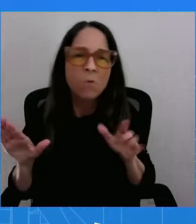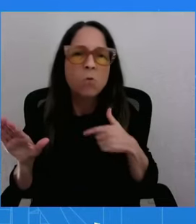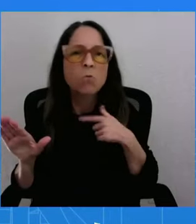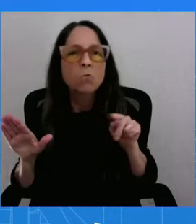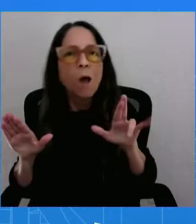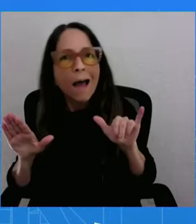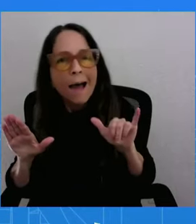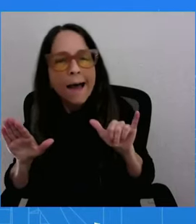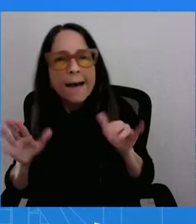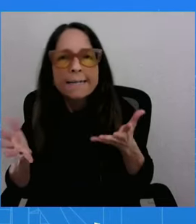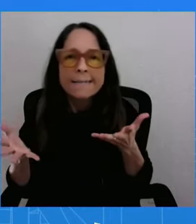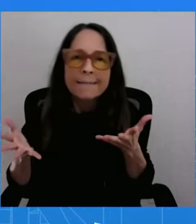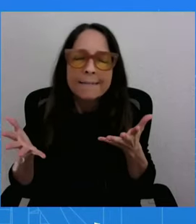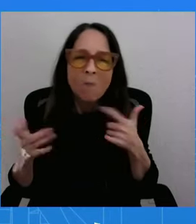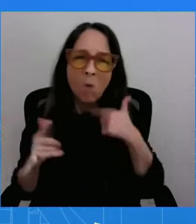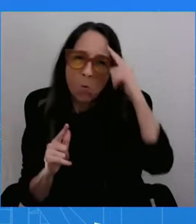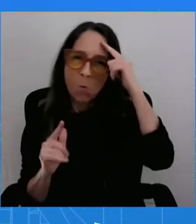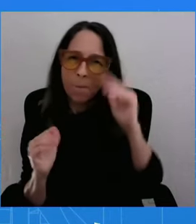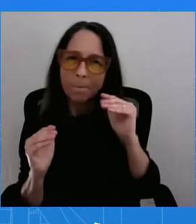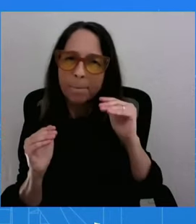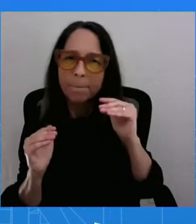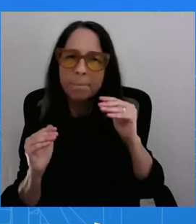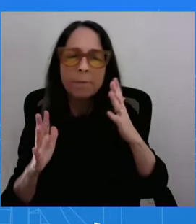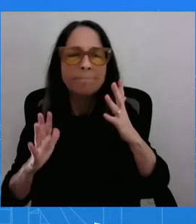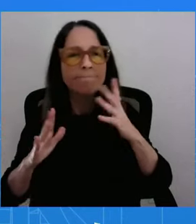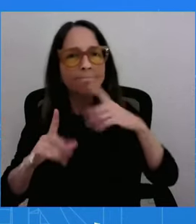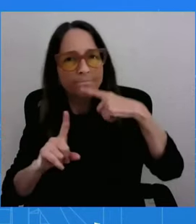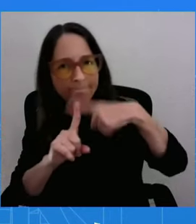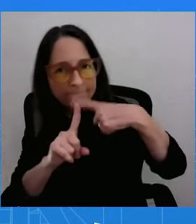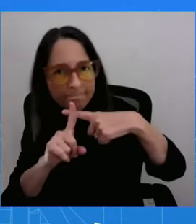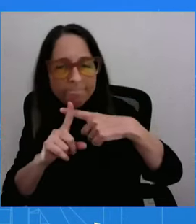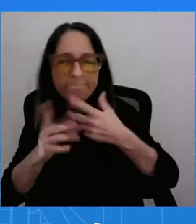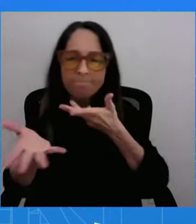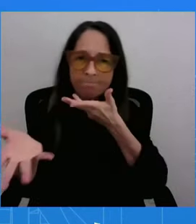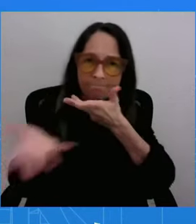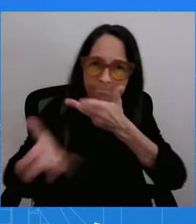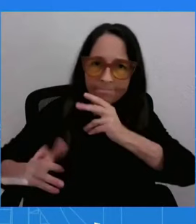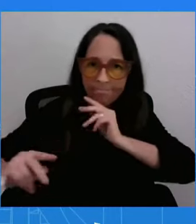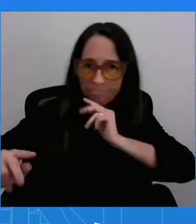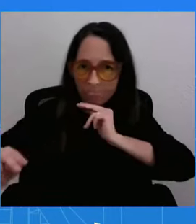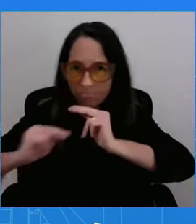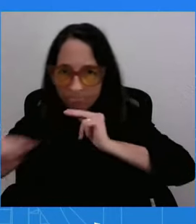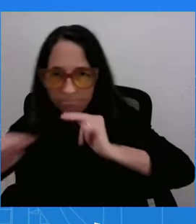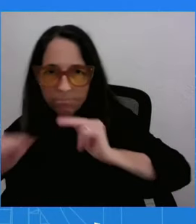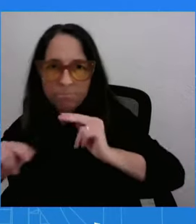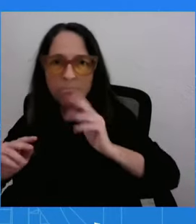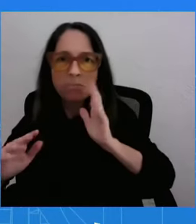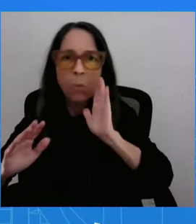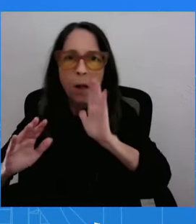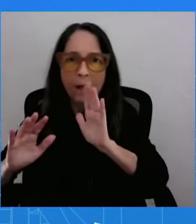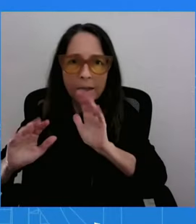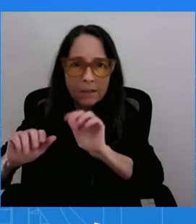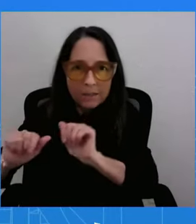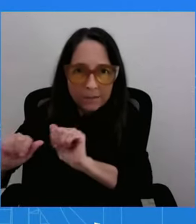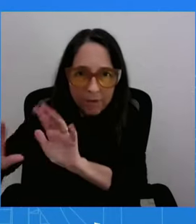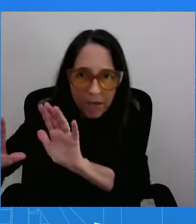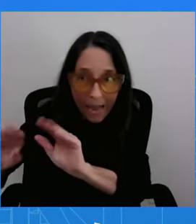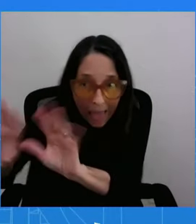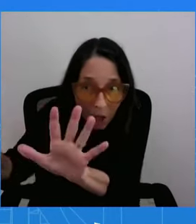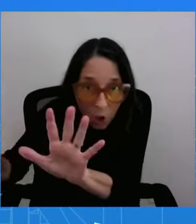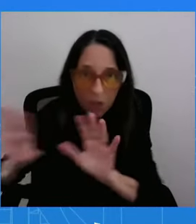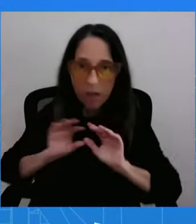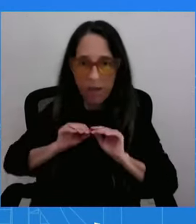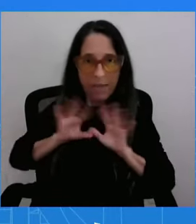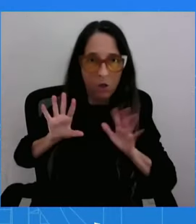conversations about negotiating the final details. And that's really where we are in any negotiation. When you get down to the brass tacks, that's when the horse